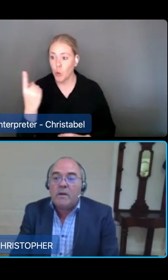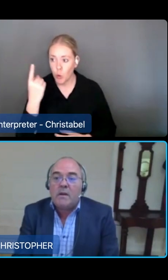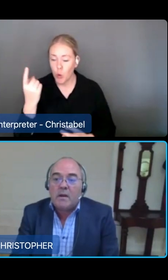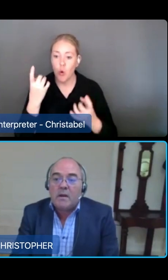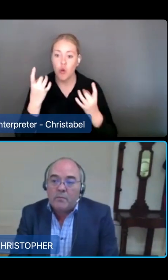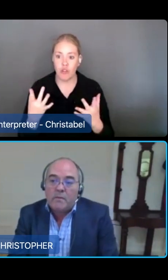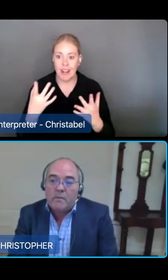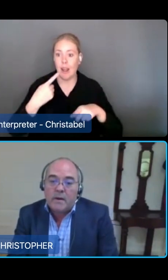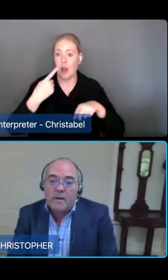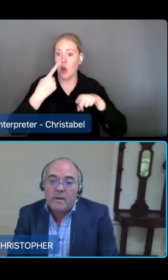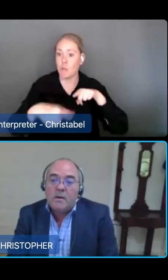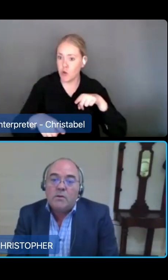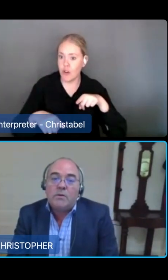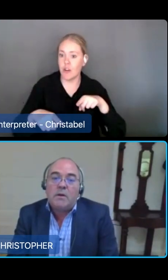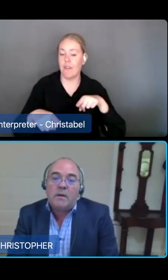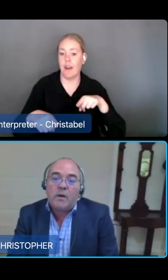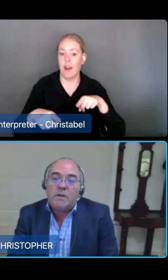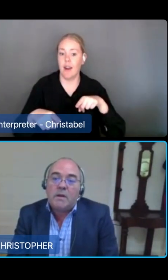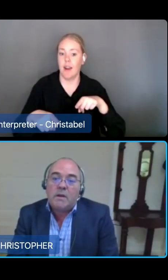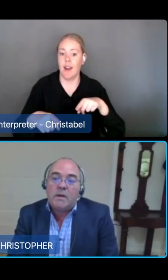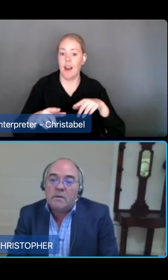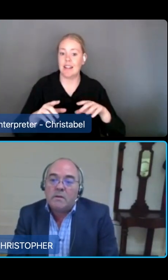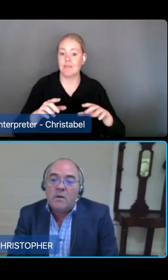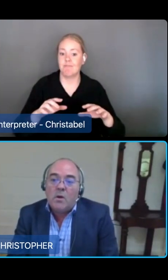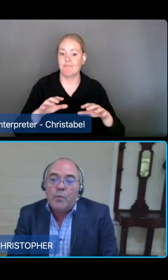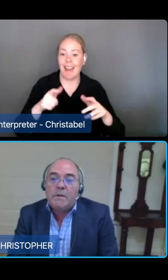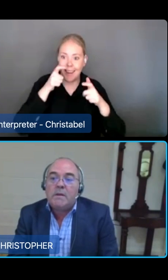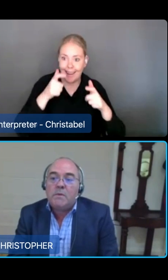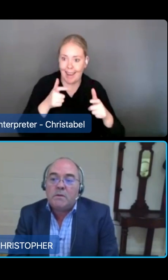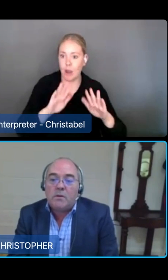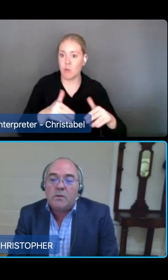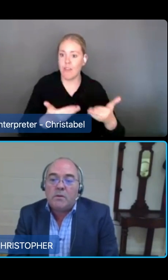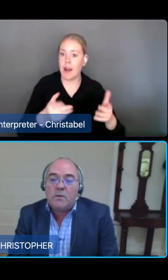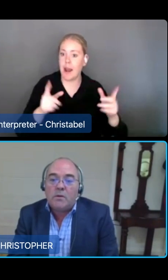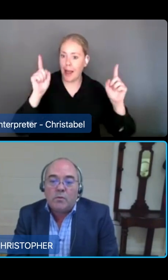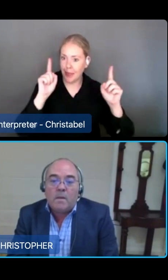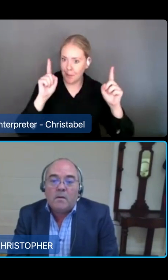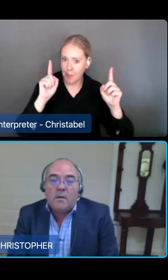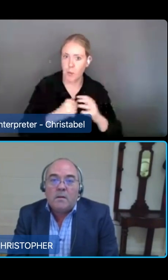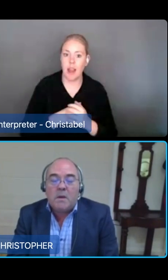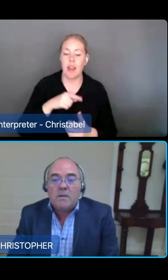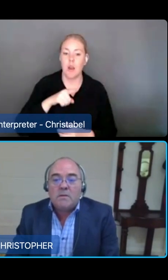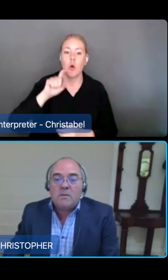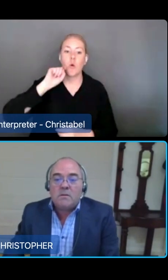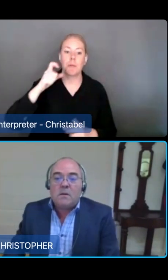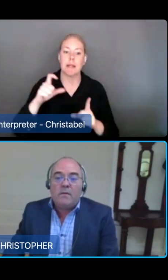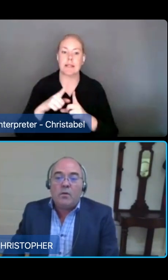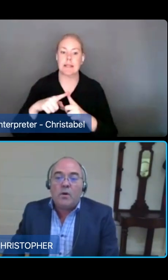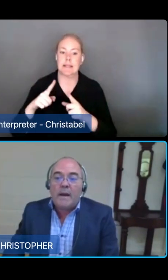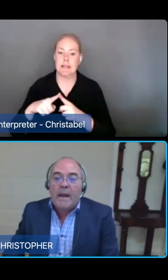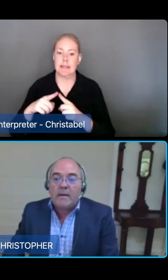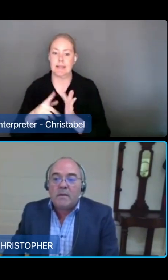and receiving government funding to deliver aged care services will be deemed into the new model. This means